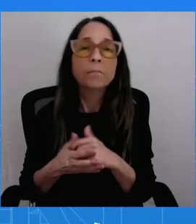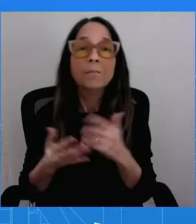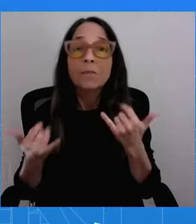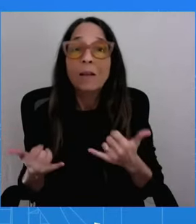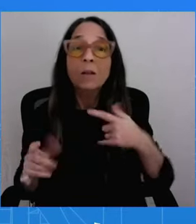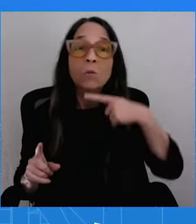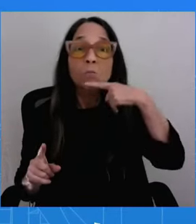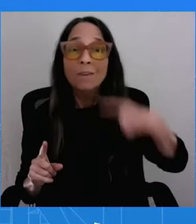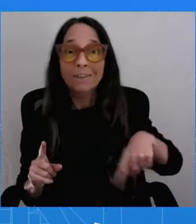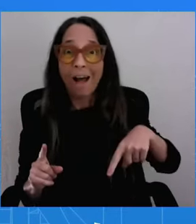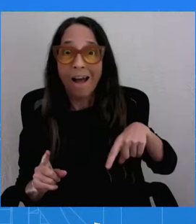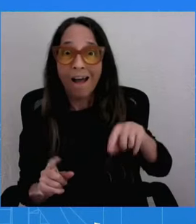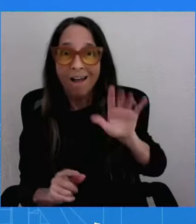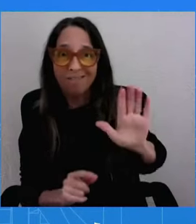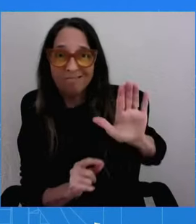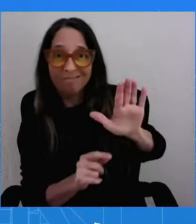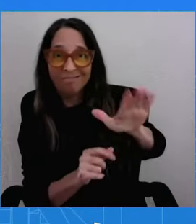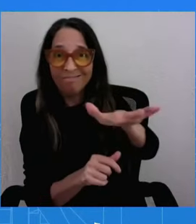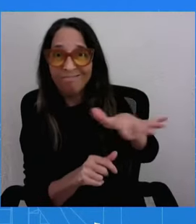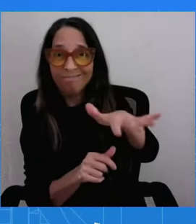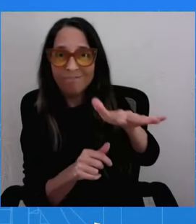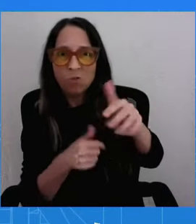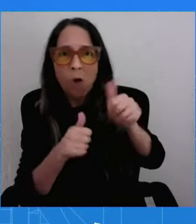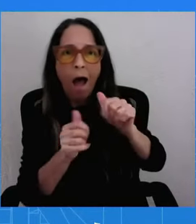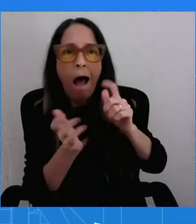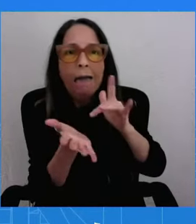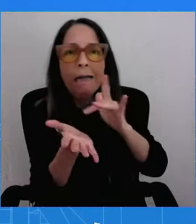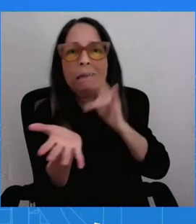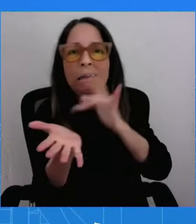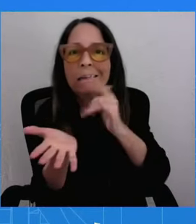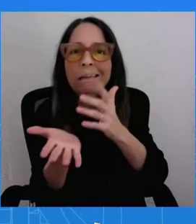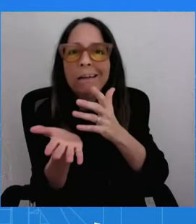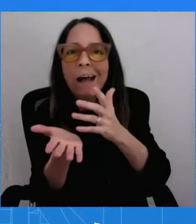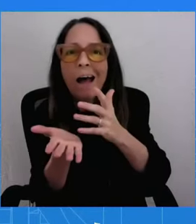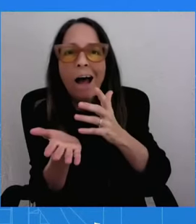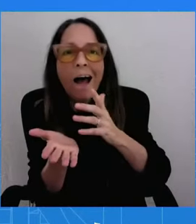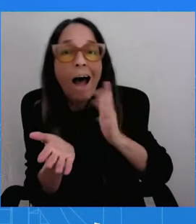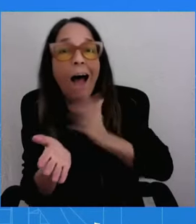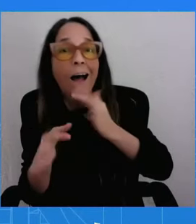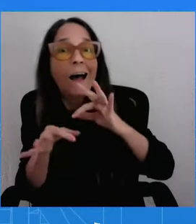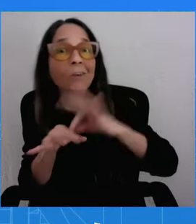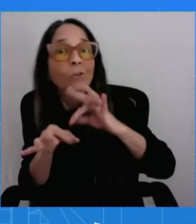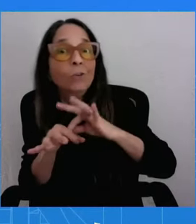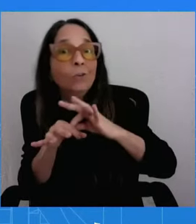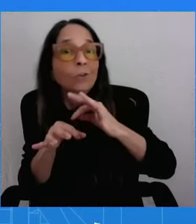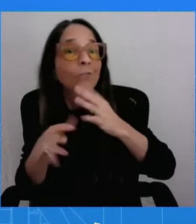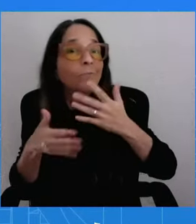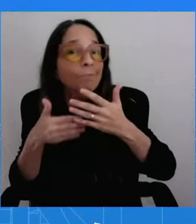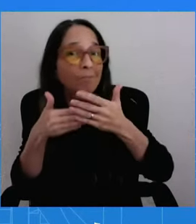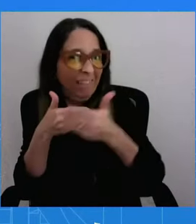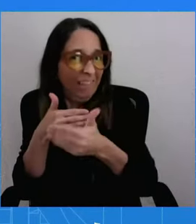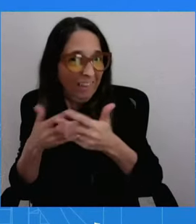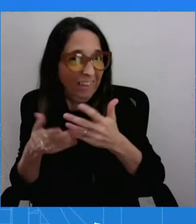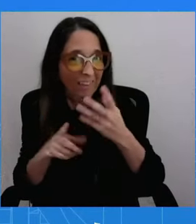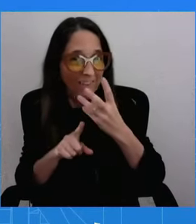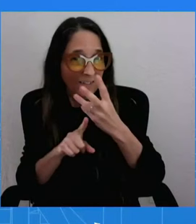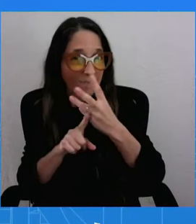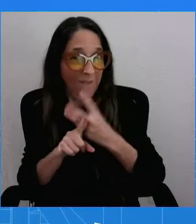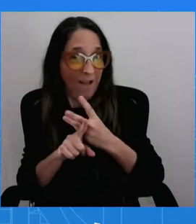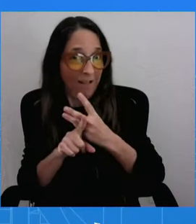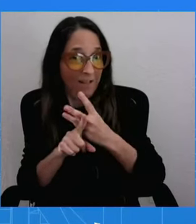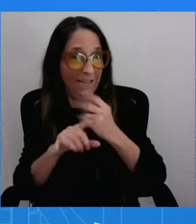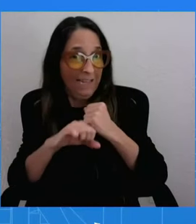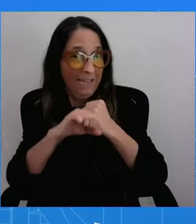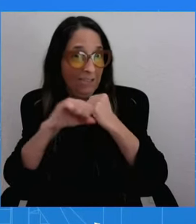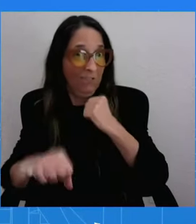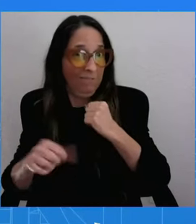and a six-month delay in approving supplemental in Congress that we had earlier this year? And if